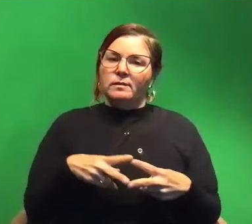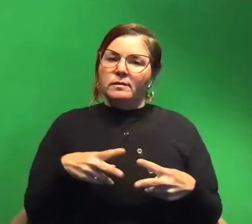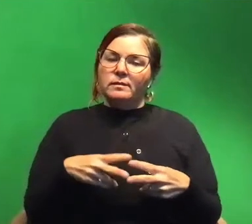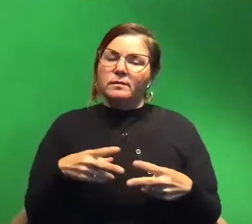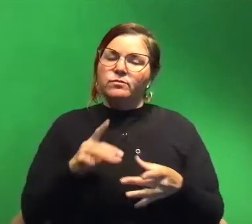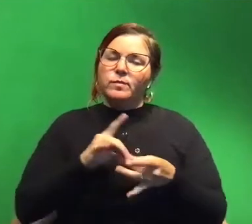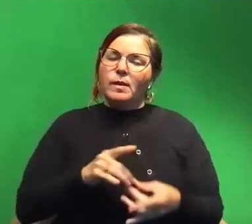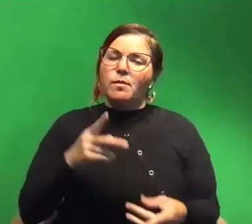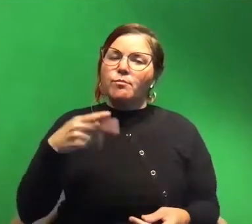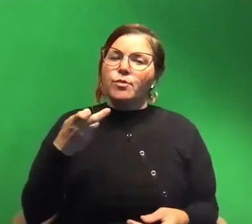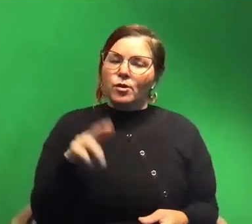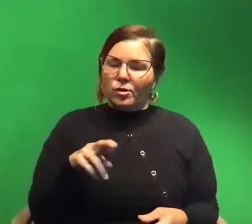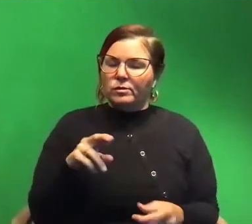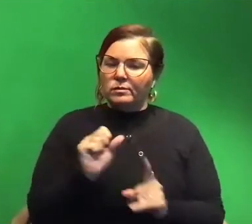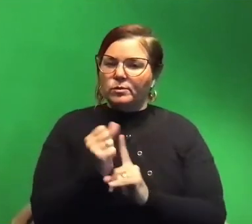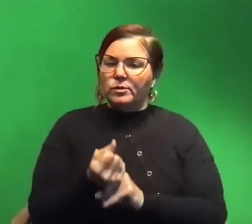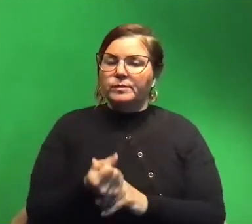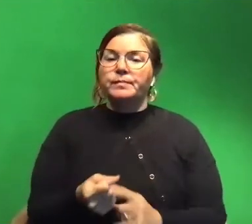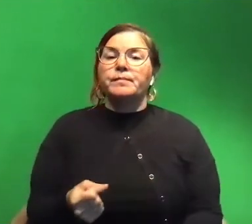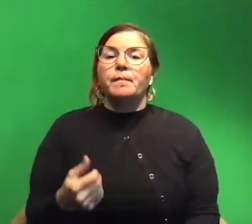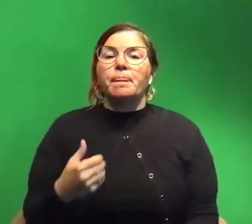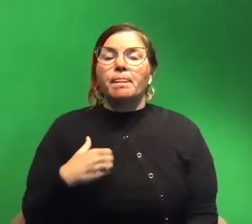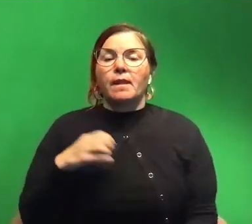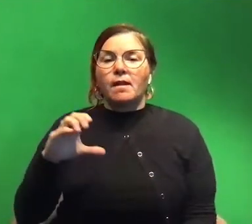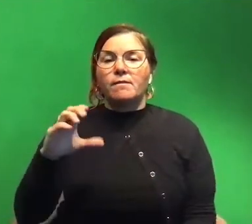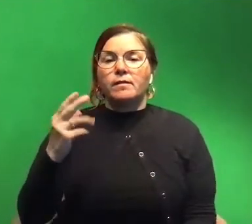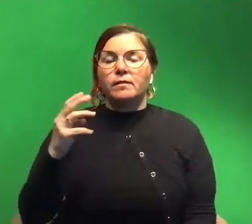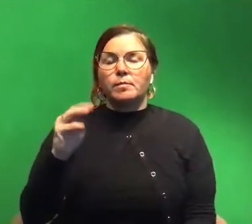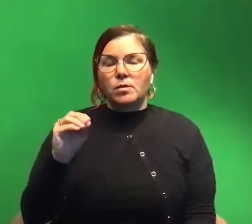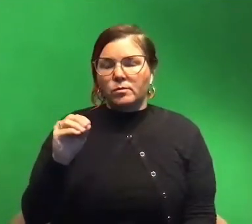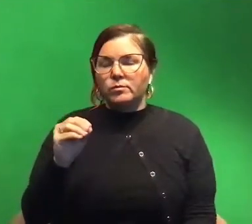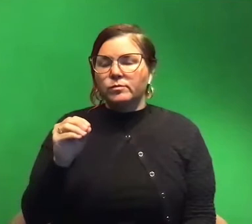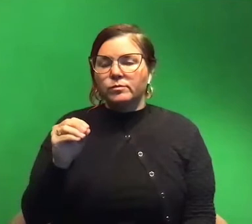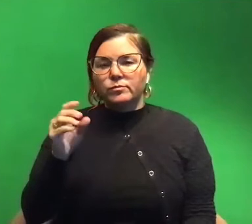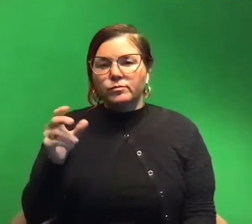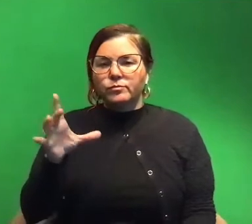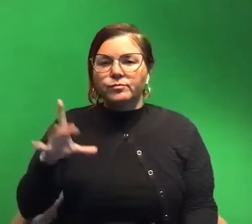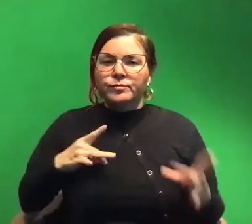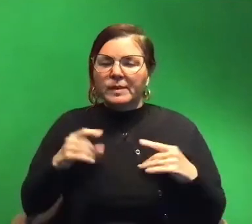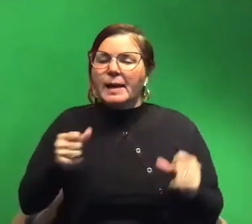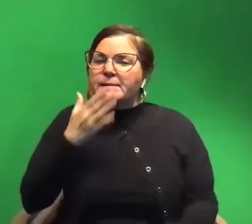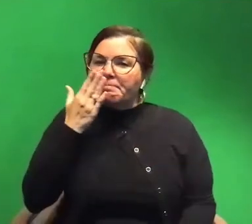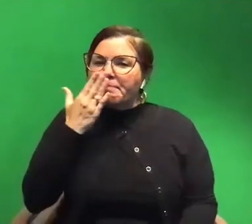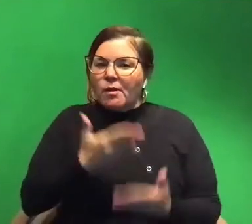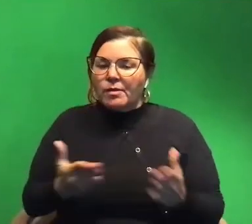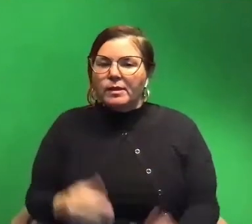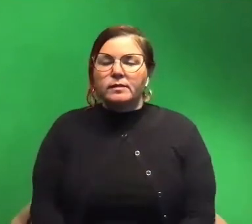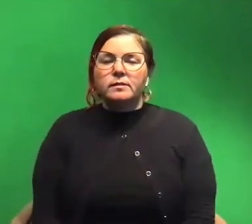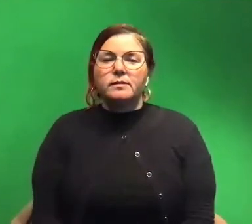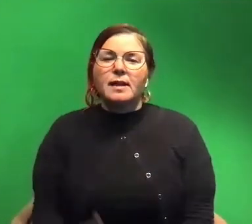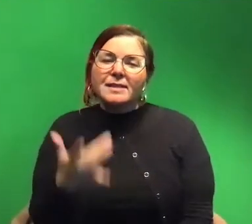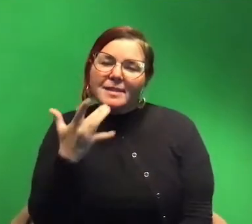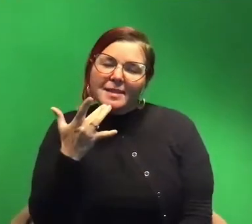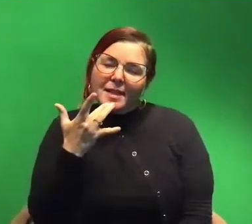situation. Um they do have chemoreception so they can smell things. Um and then and taste too.